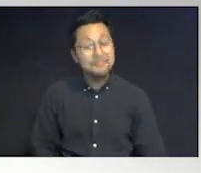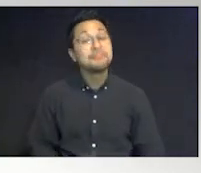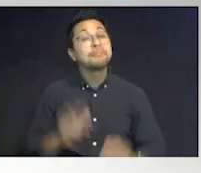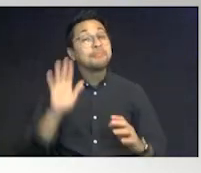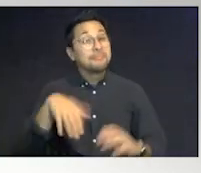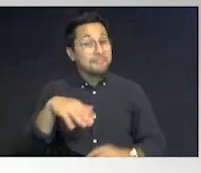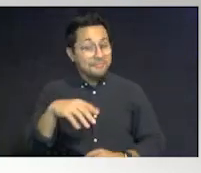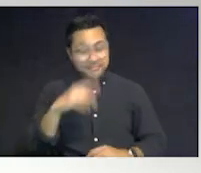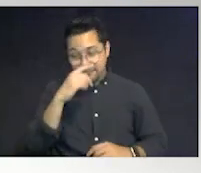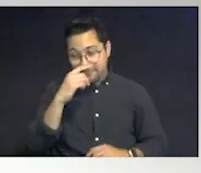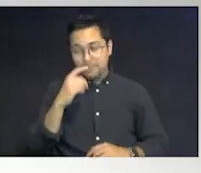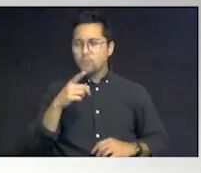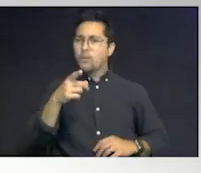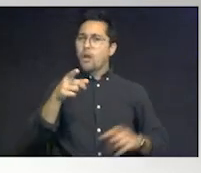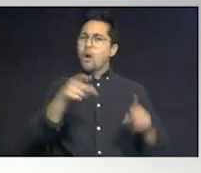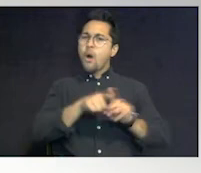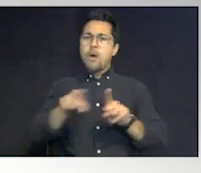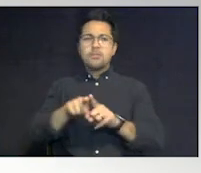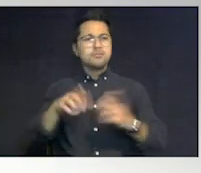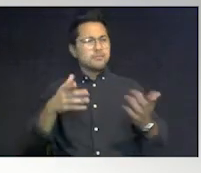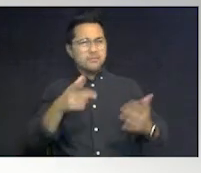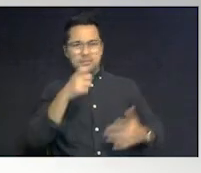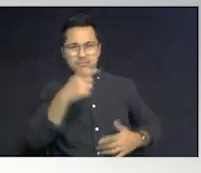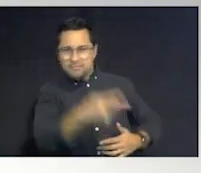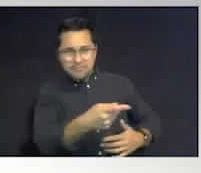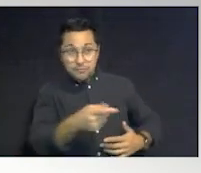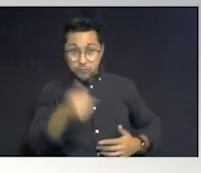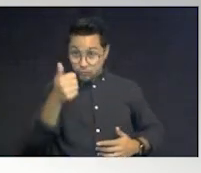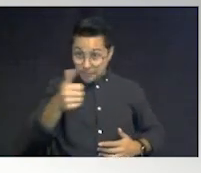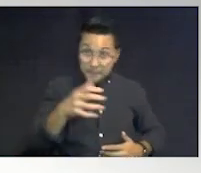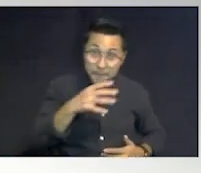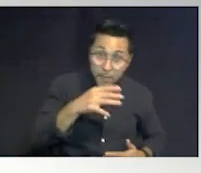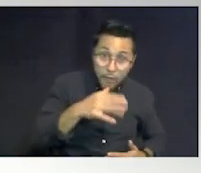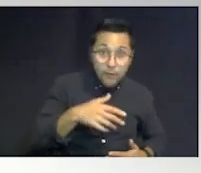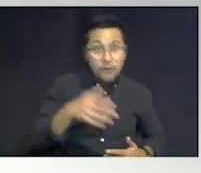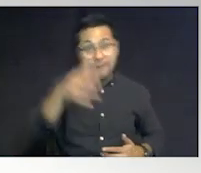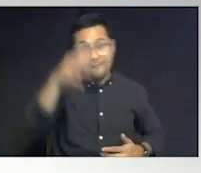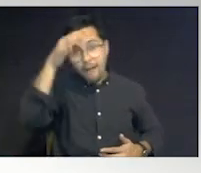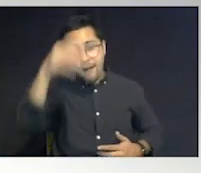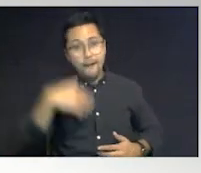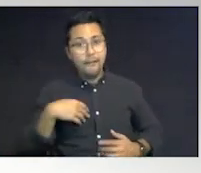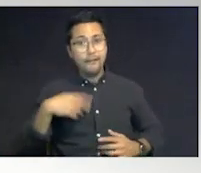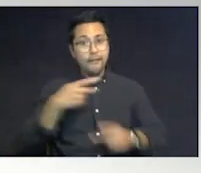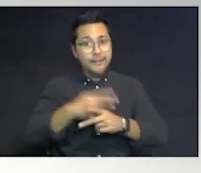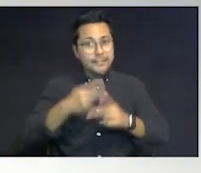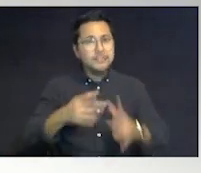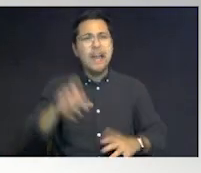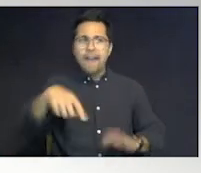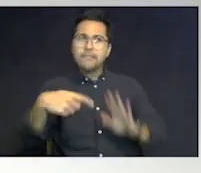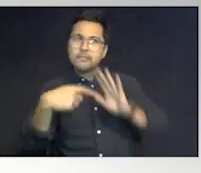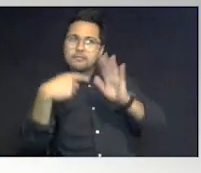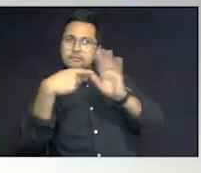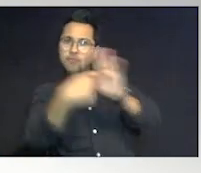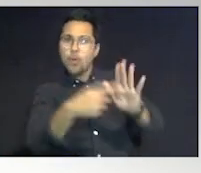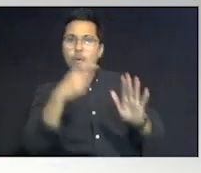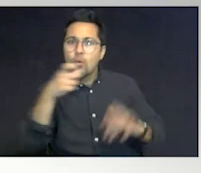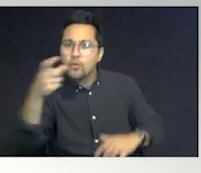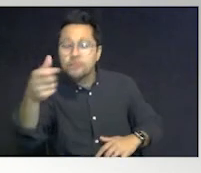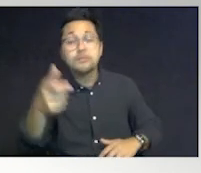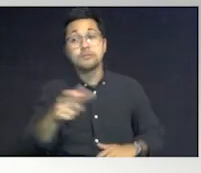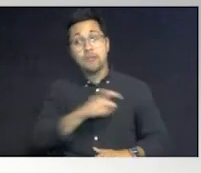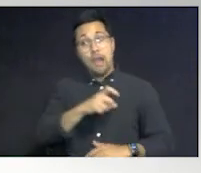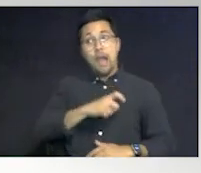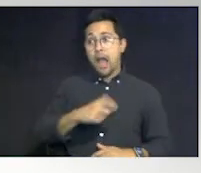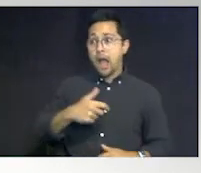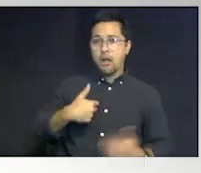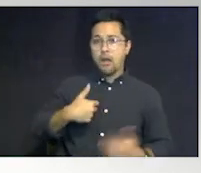Now, but you also say who are you? Are you the mother, the father, the caretaker? Why? Because a lot of the time as an officer,